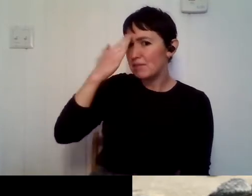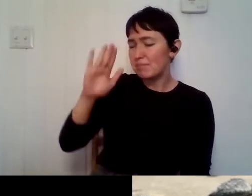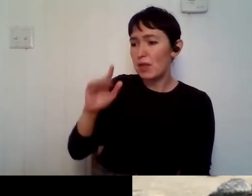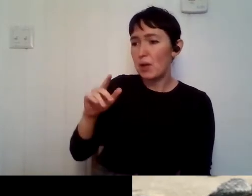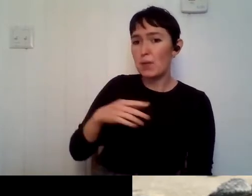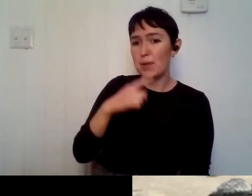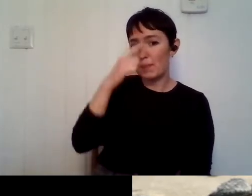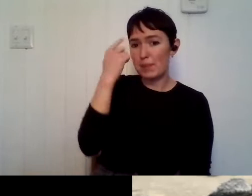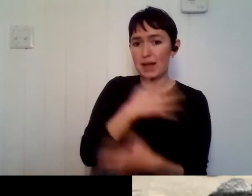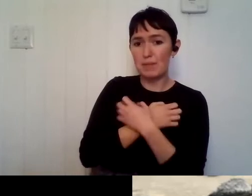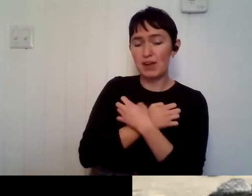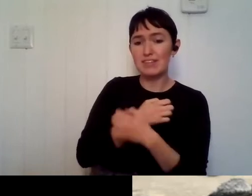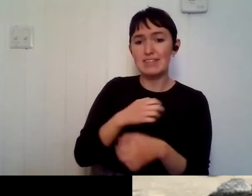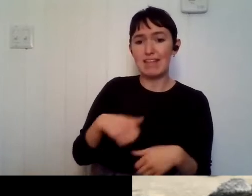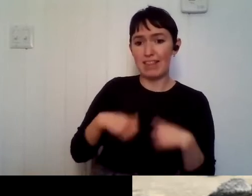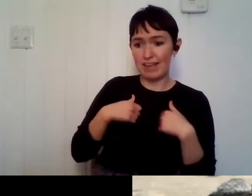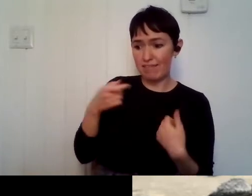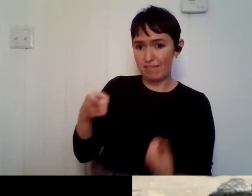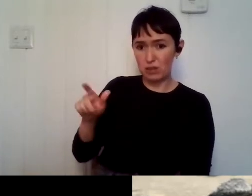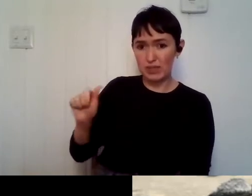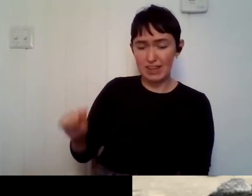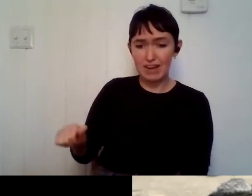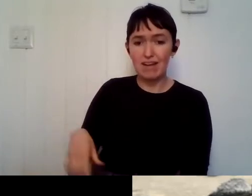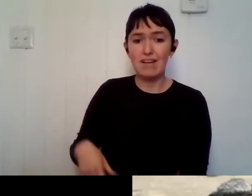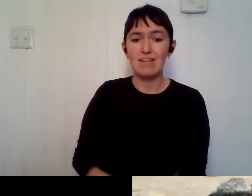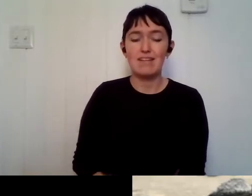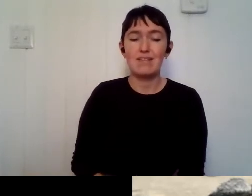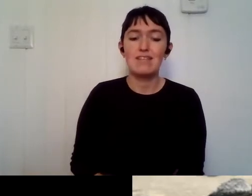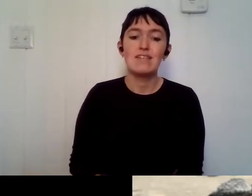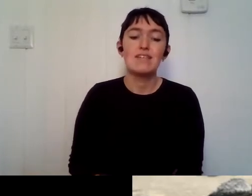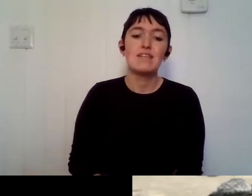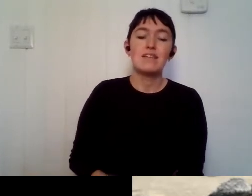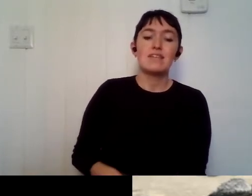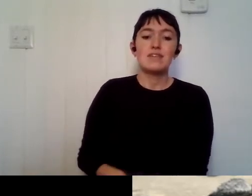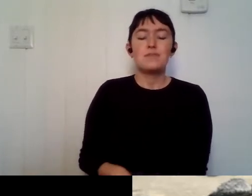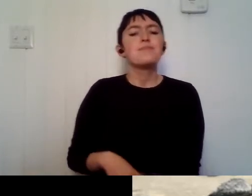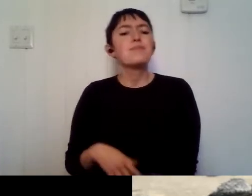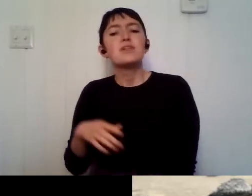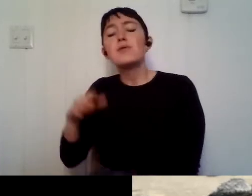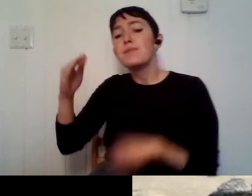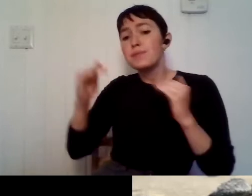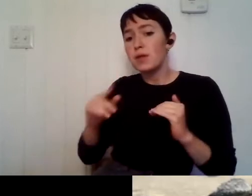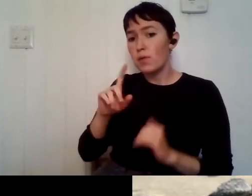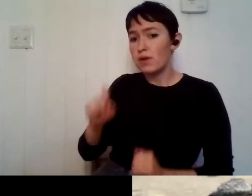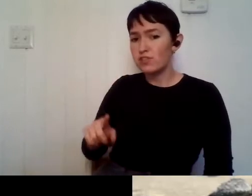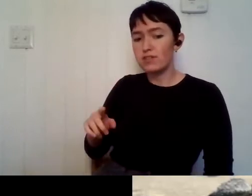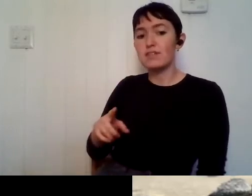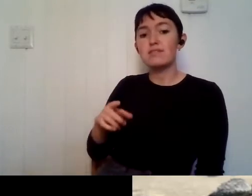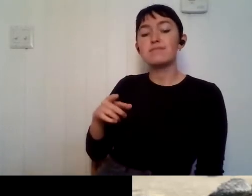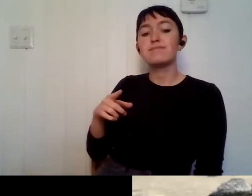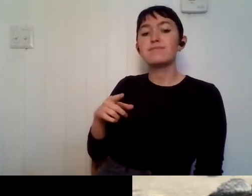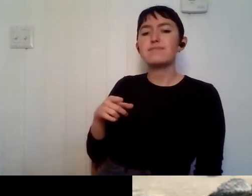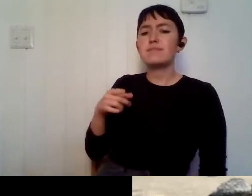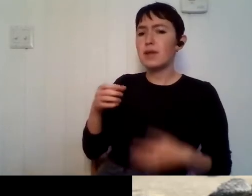cool. Amazing. Um, our next question is from Christie. Are there a lot of jobs available for zoologists and wildlife